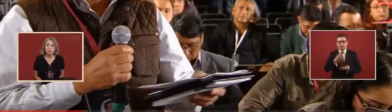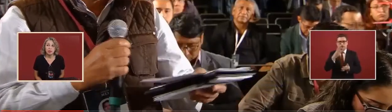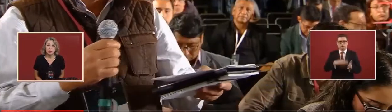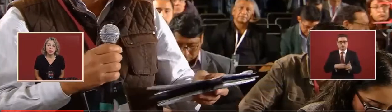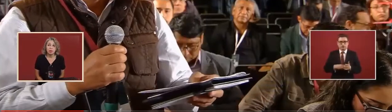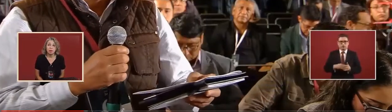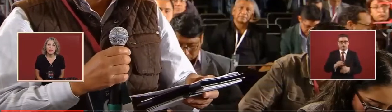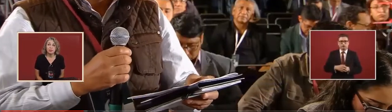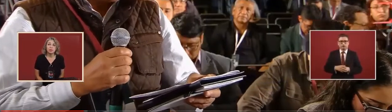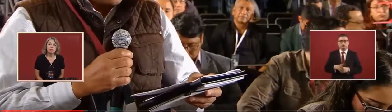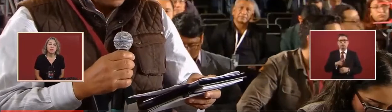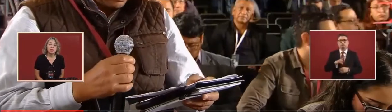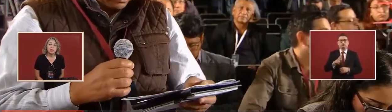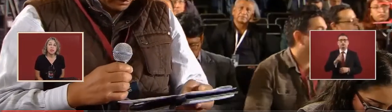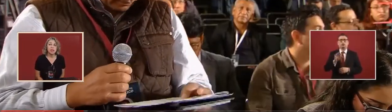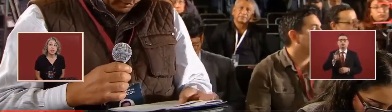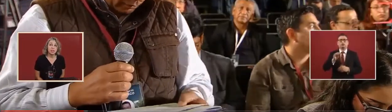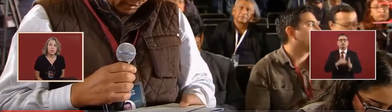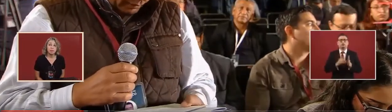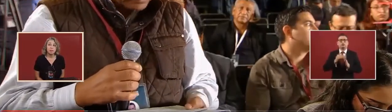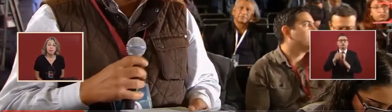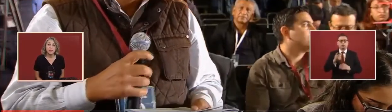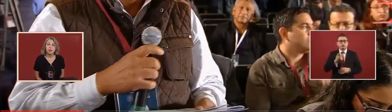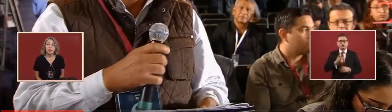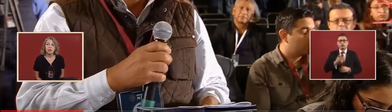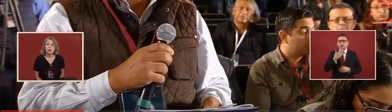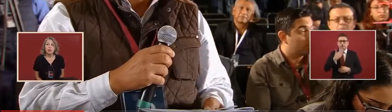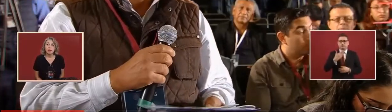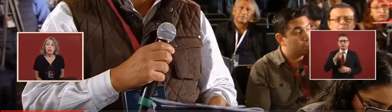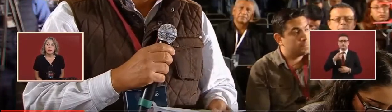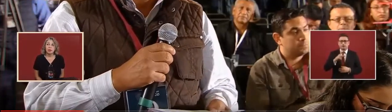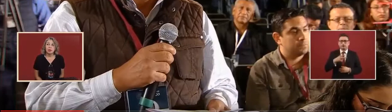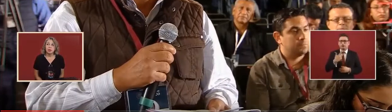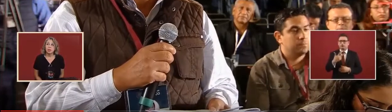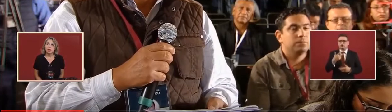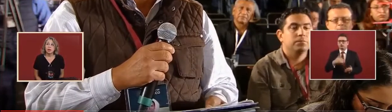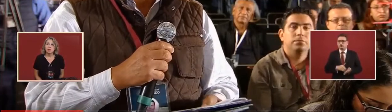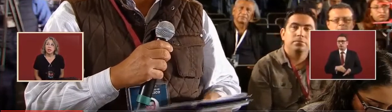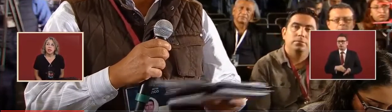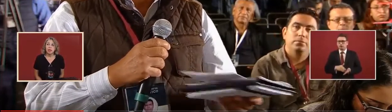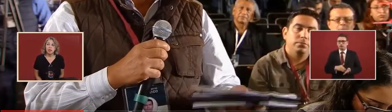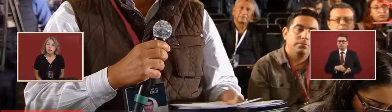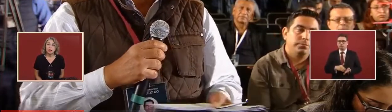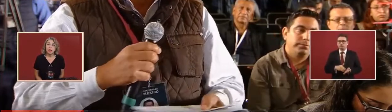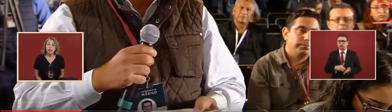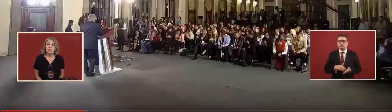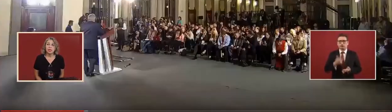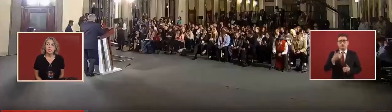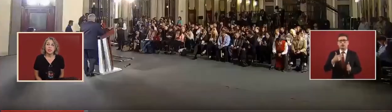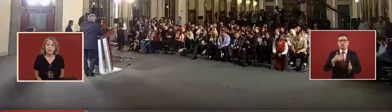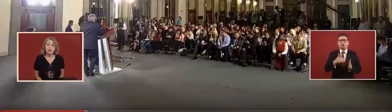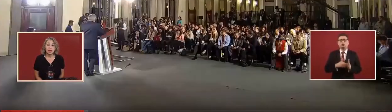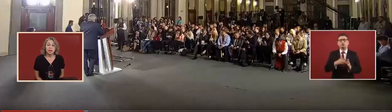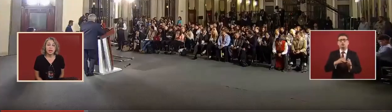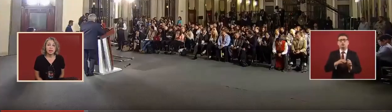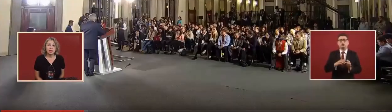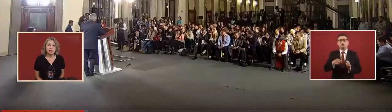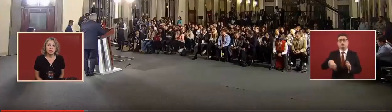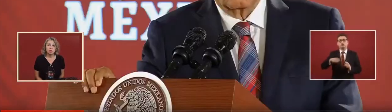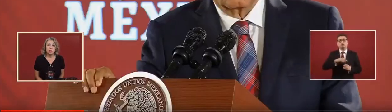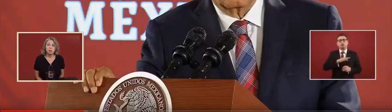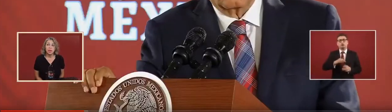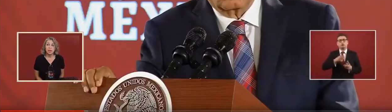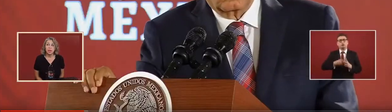exams. But only 8,000 will be able to get the job.